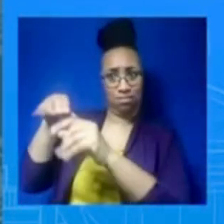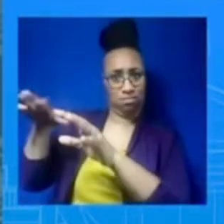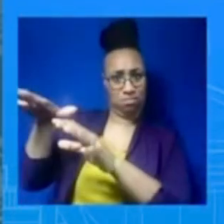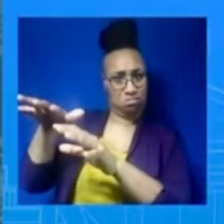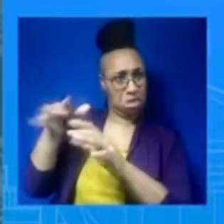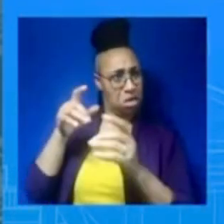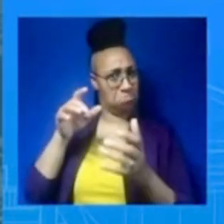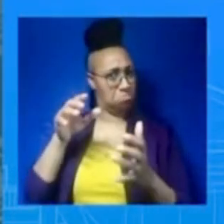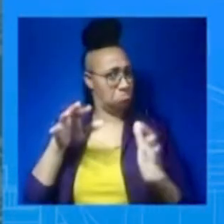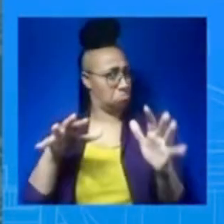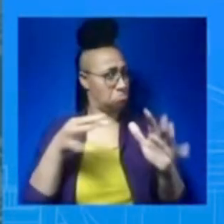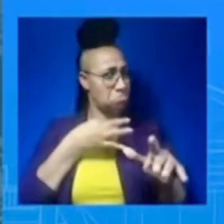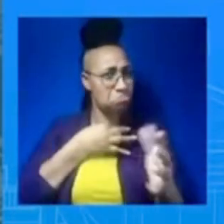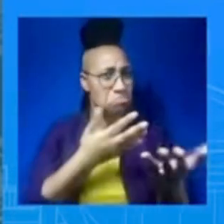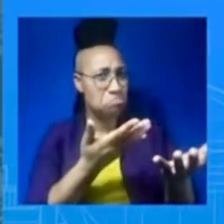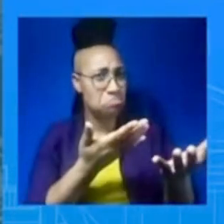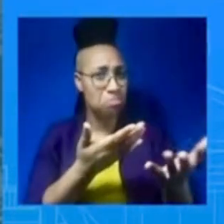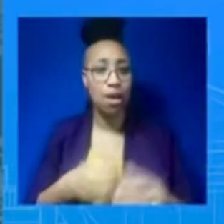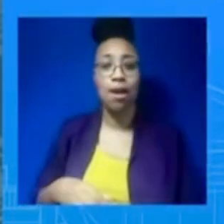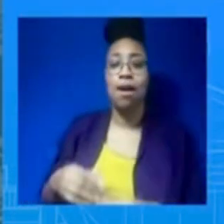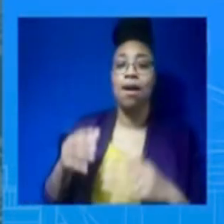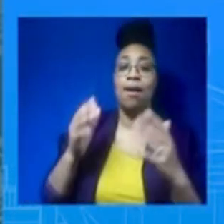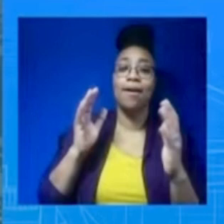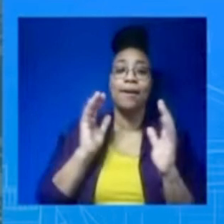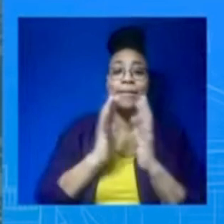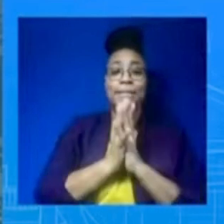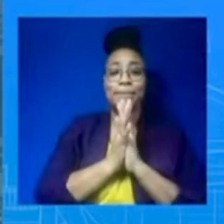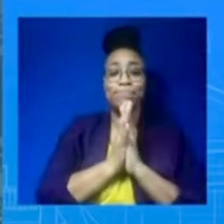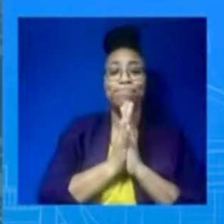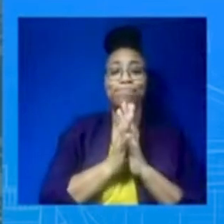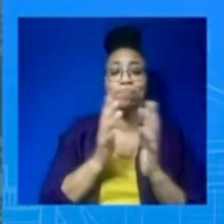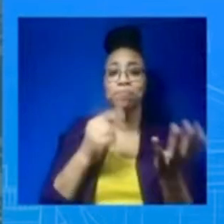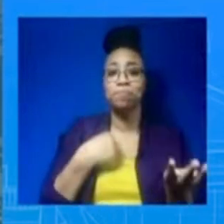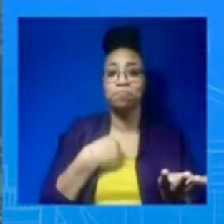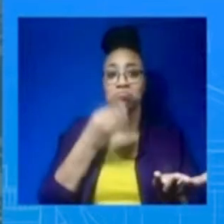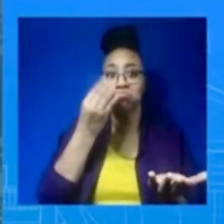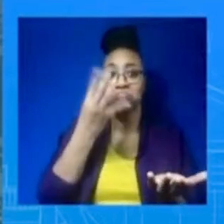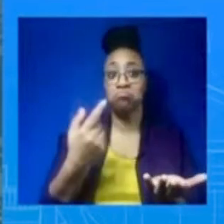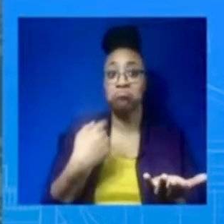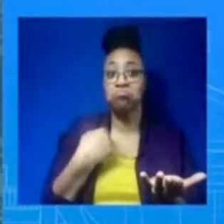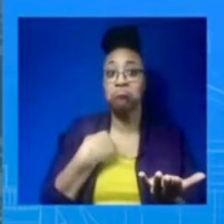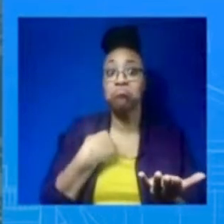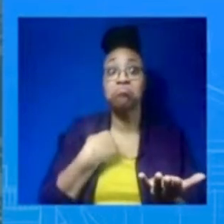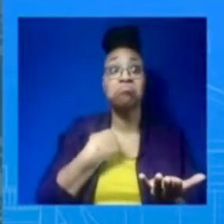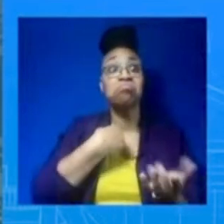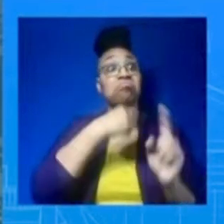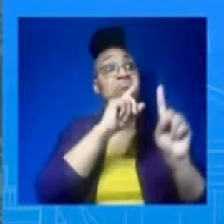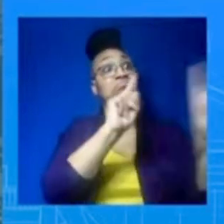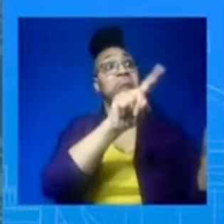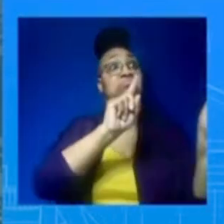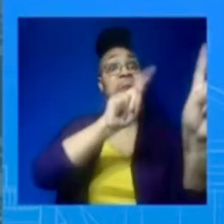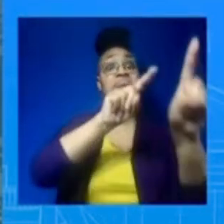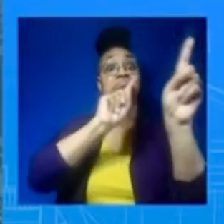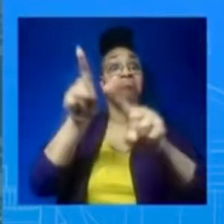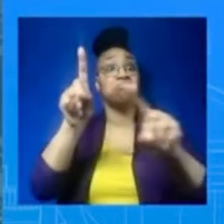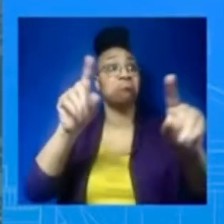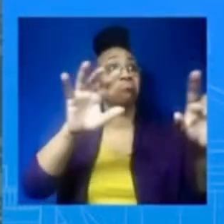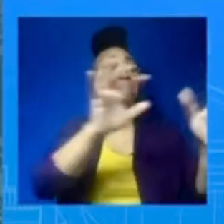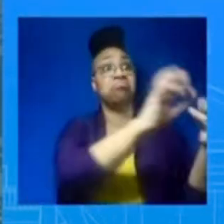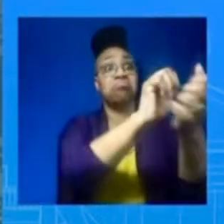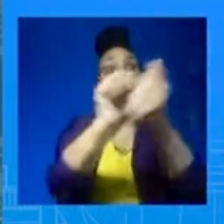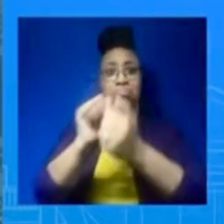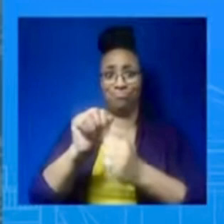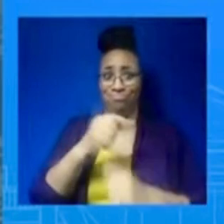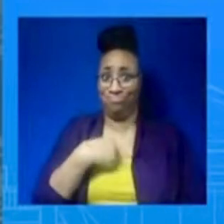of the context, the forensics that we did to learn more about this program and the ways in which their countries may have been